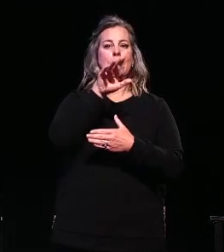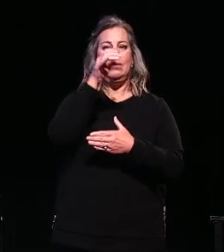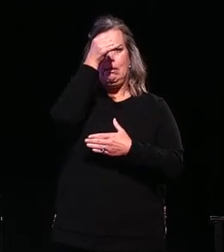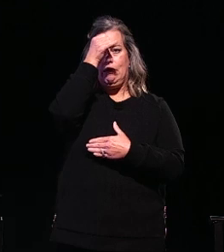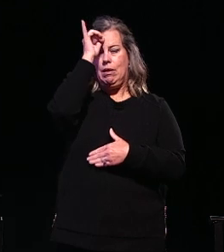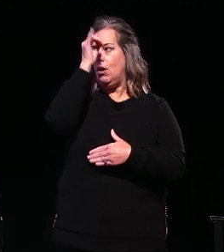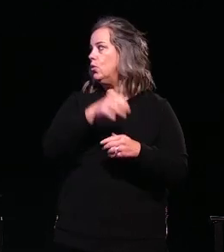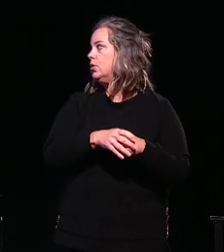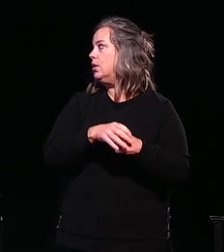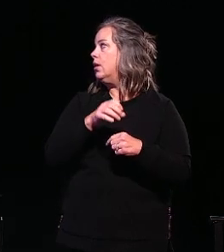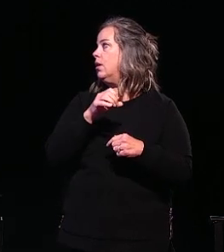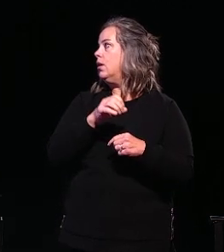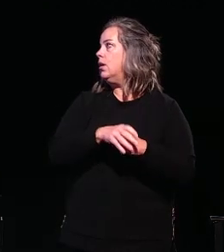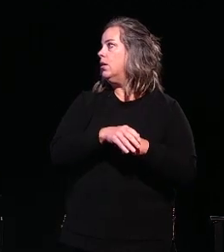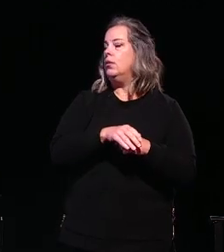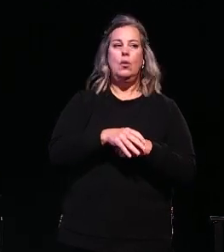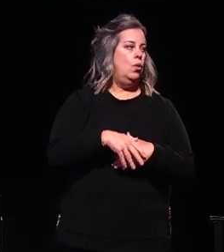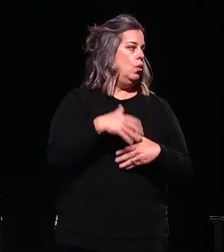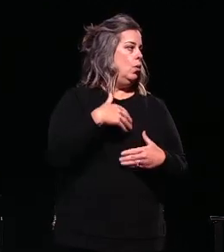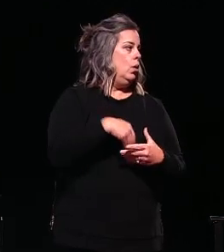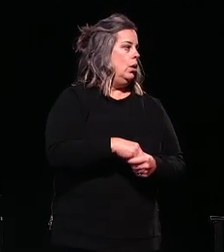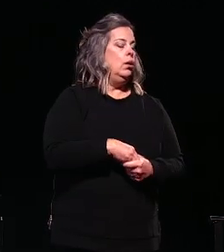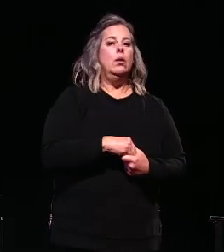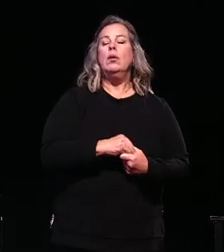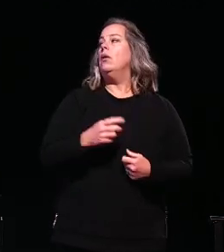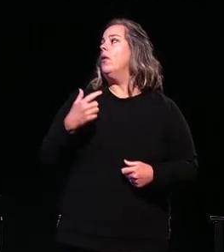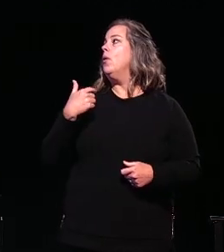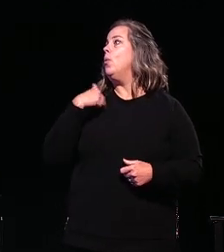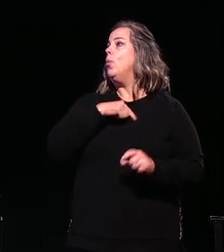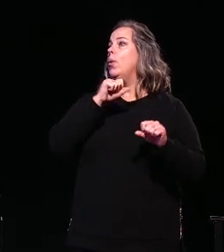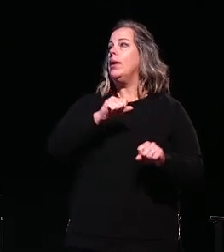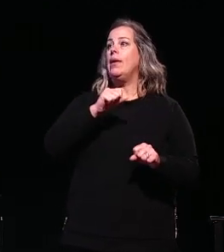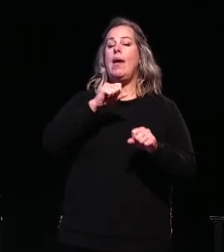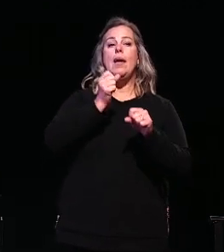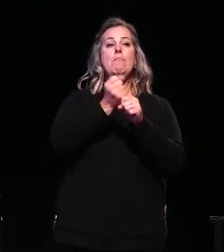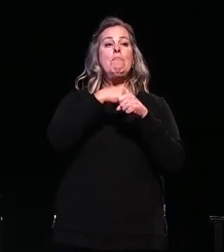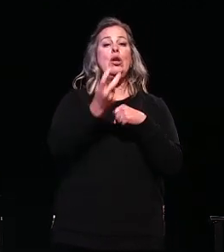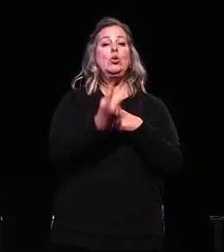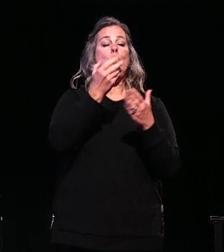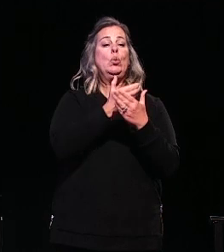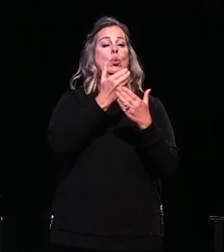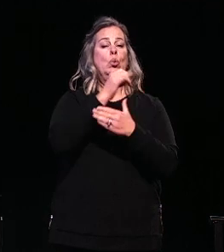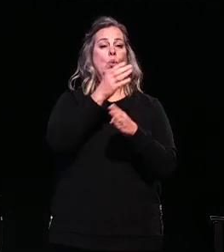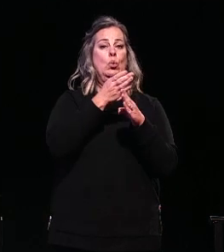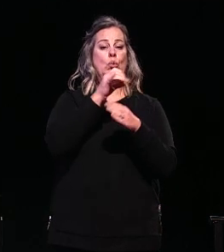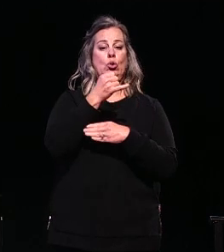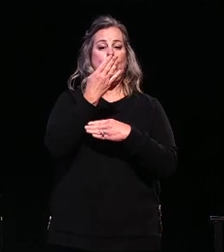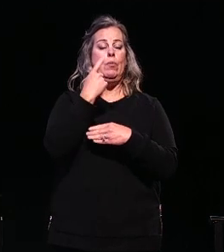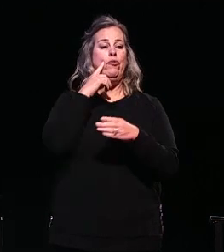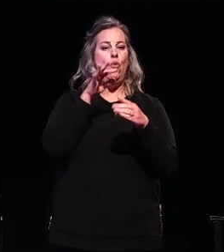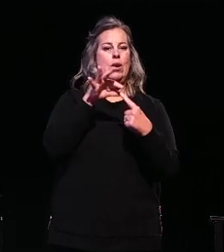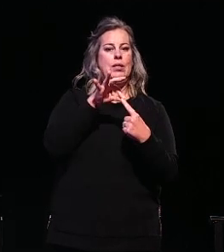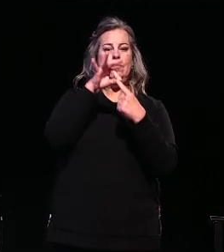industry traction by purchasing inventory to meet setup demand and create two direct jobs for service specialists. $500,000